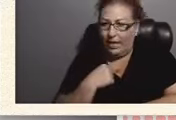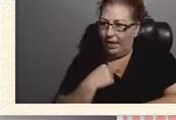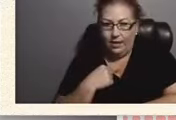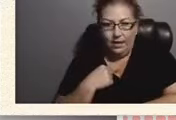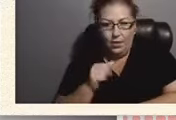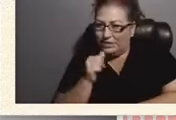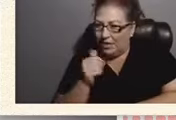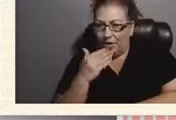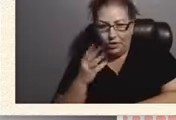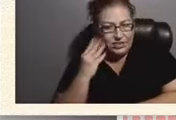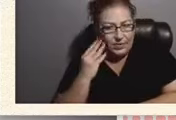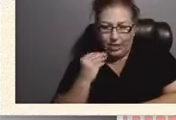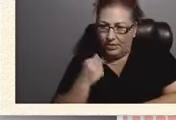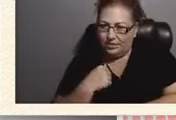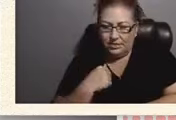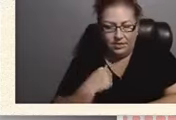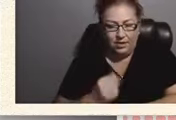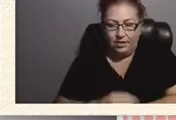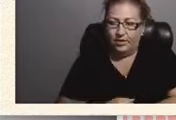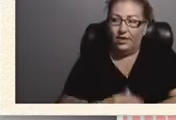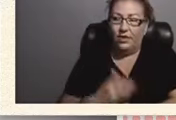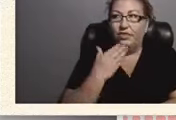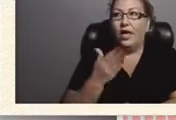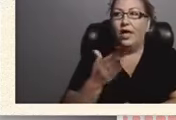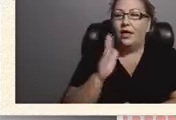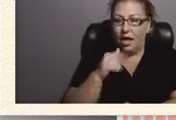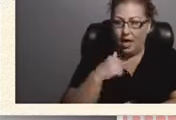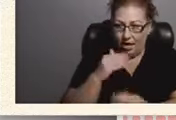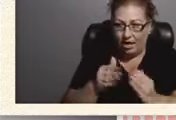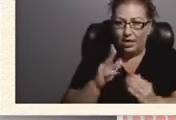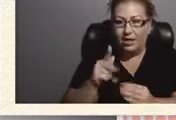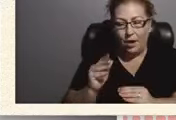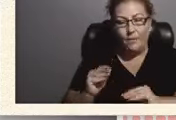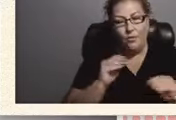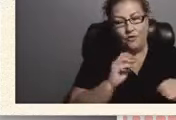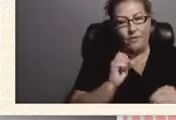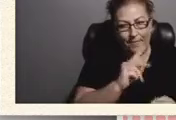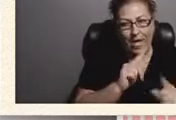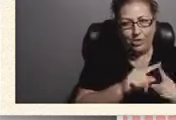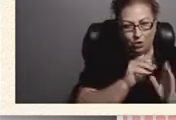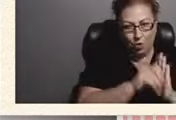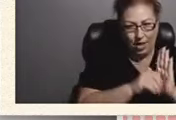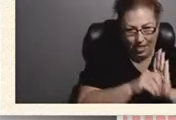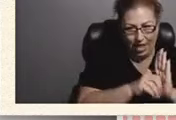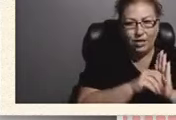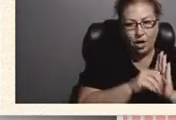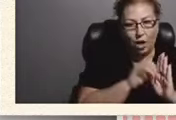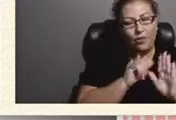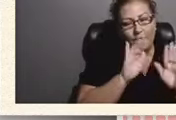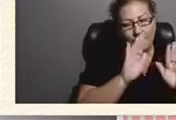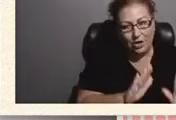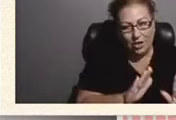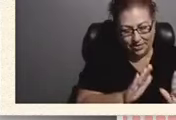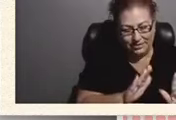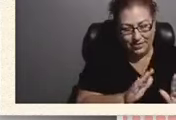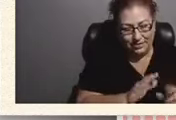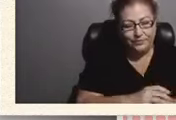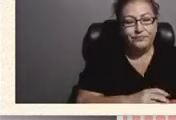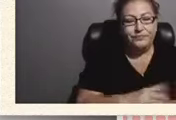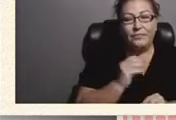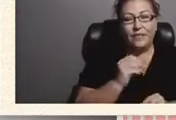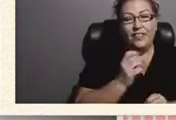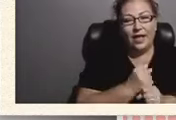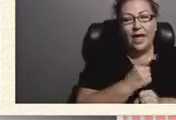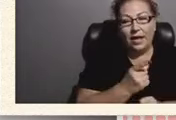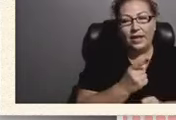experience thank god i ended up moving back to orlando which was excellent and they got him in the